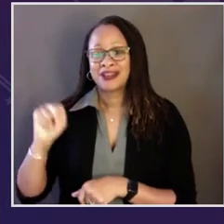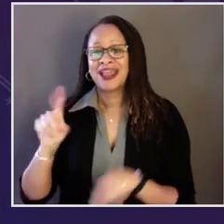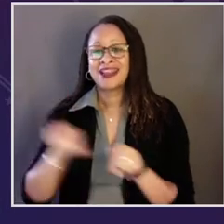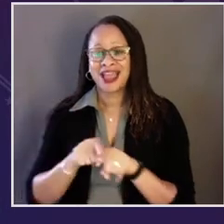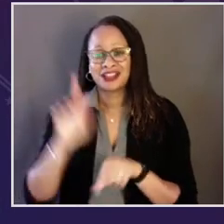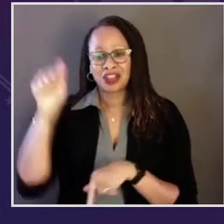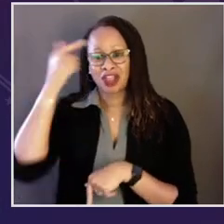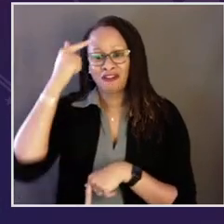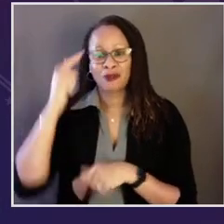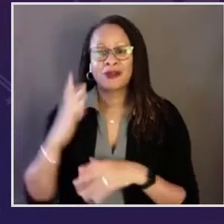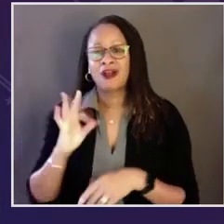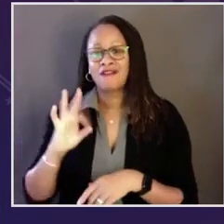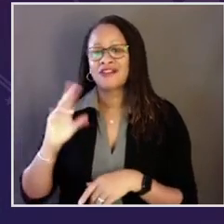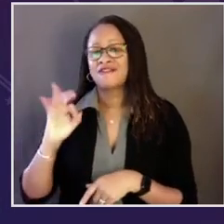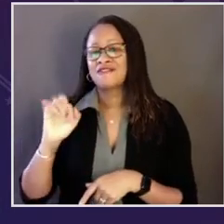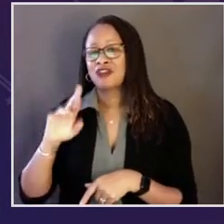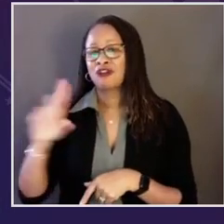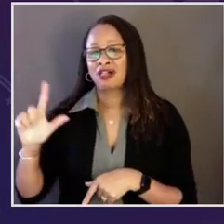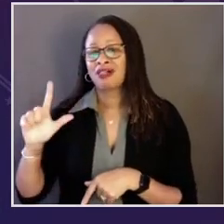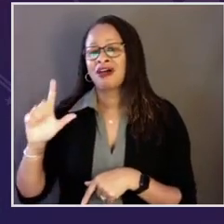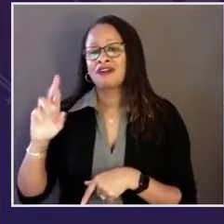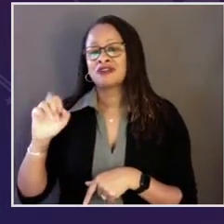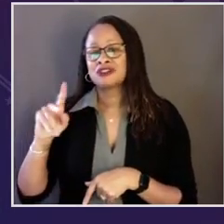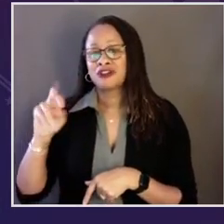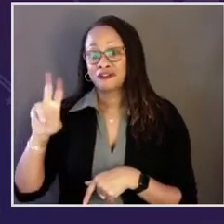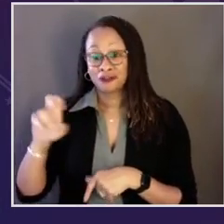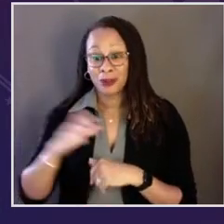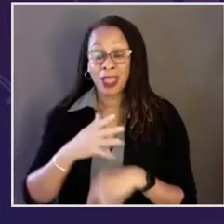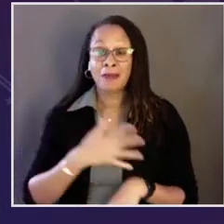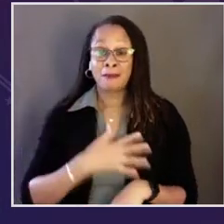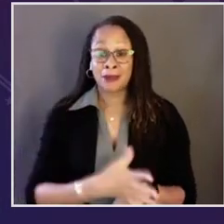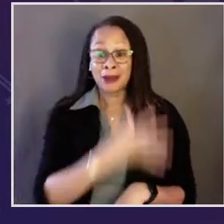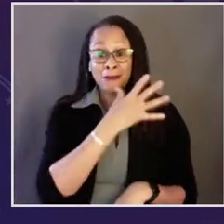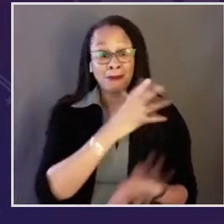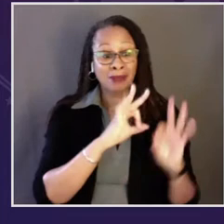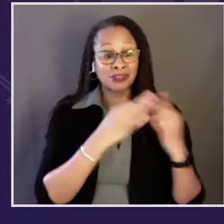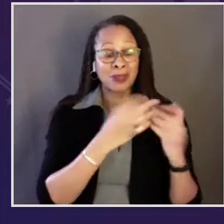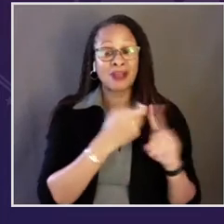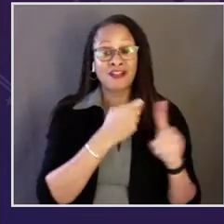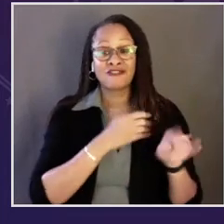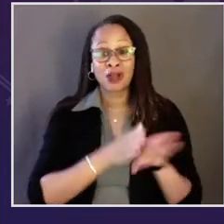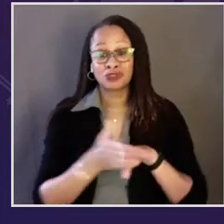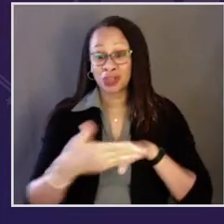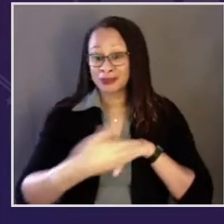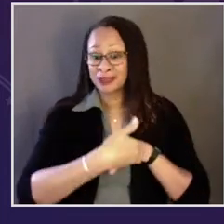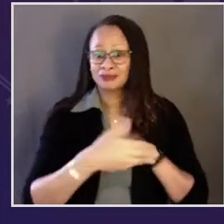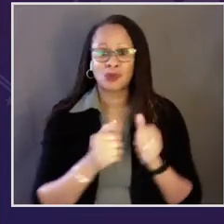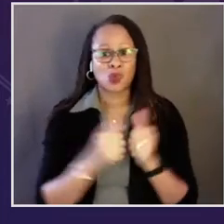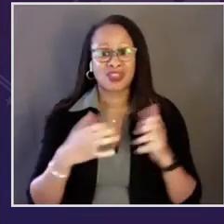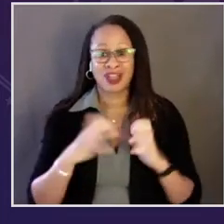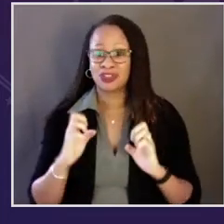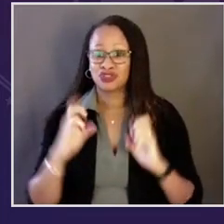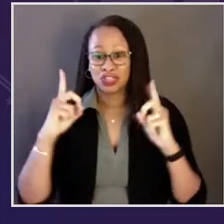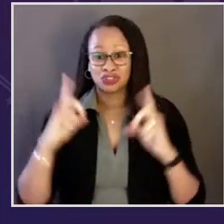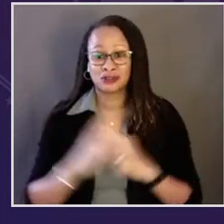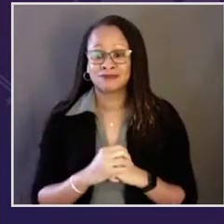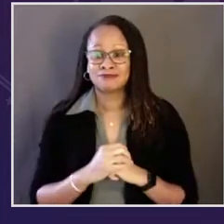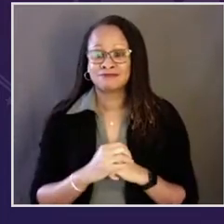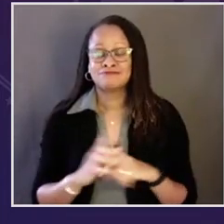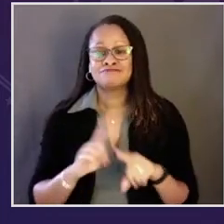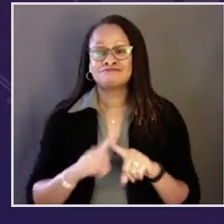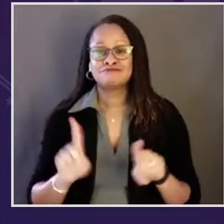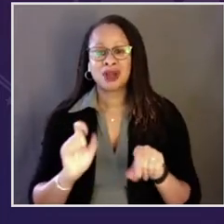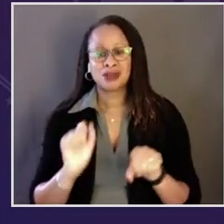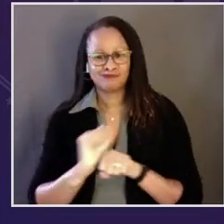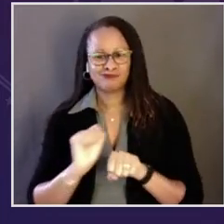and as a governor of the Federal Reserve. My maternal grandparents came to this country from